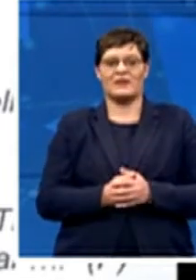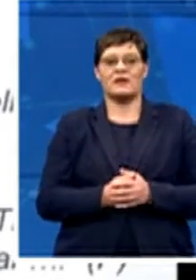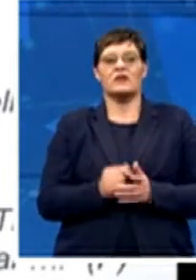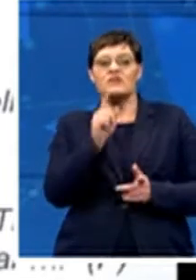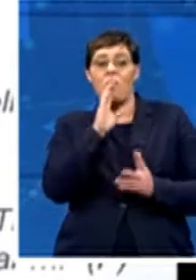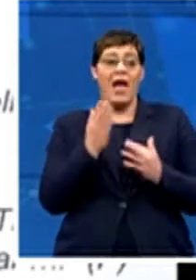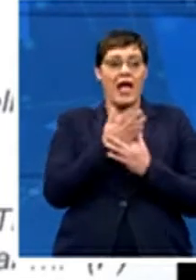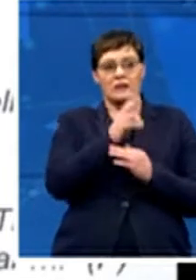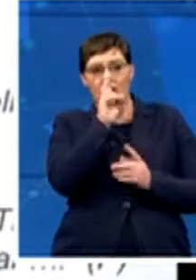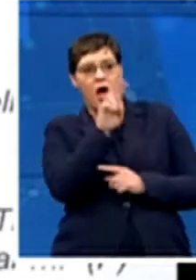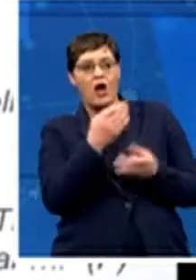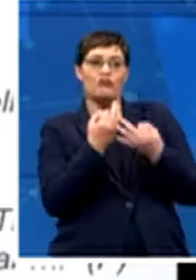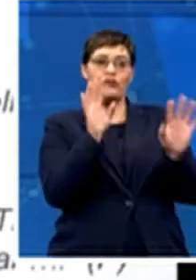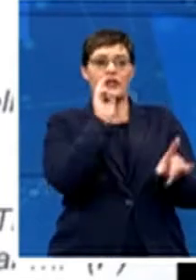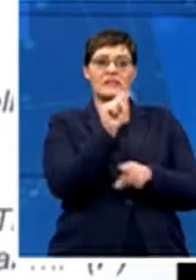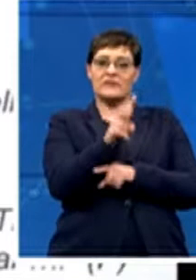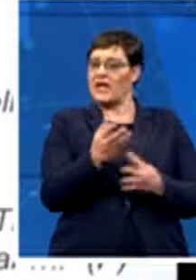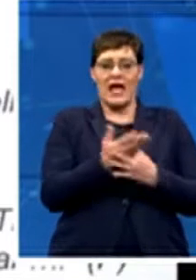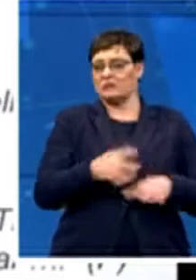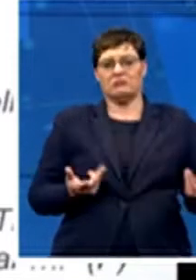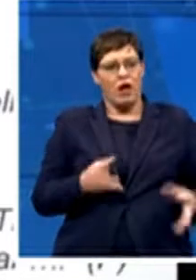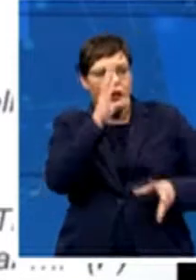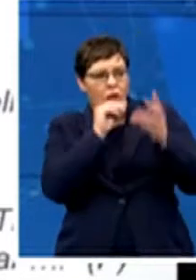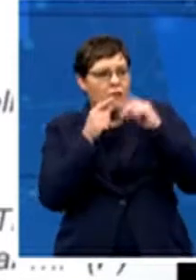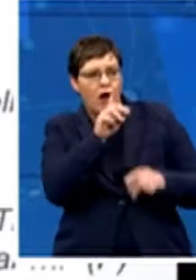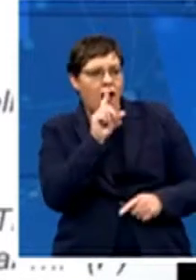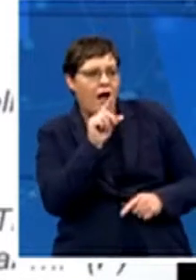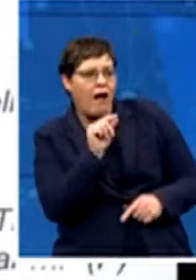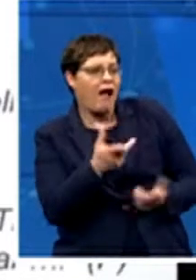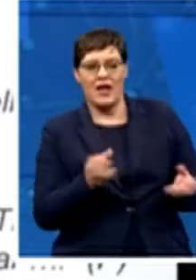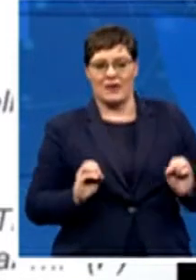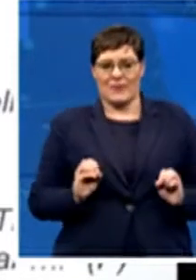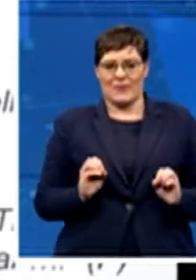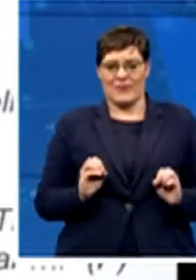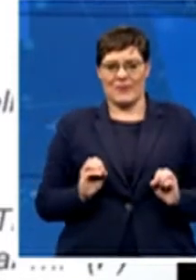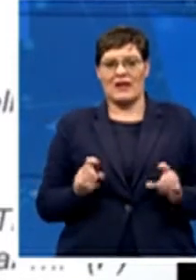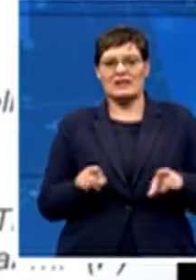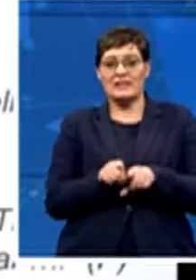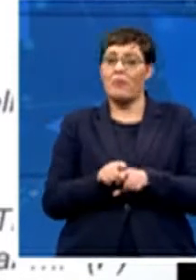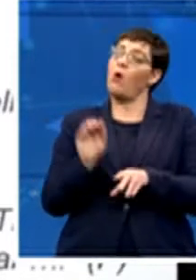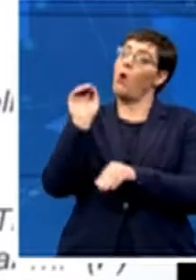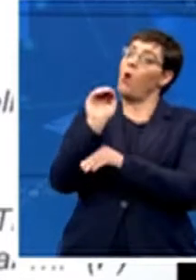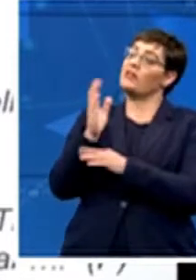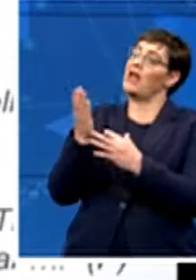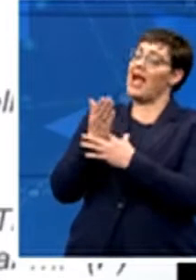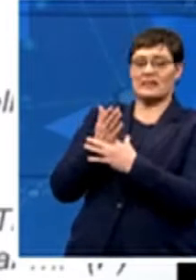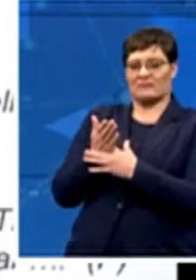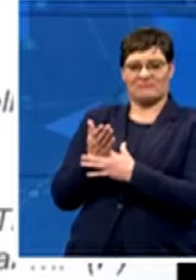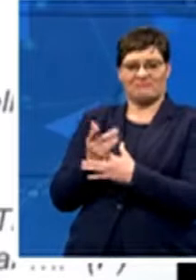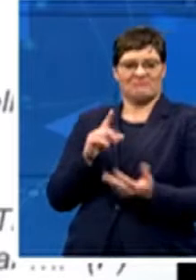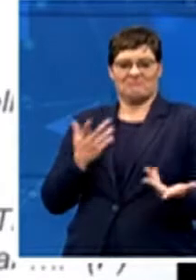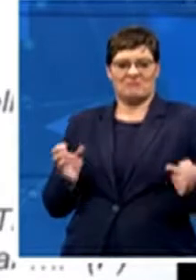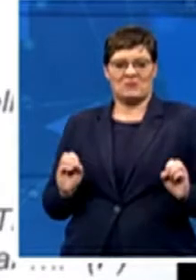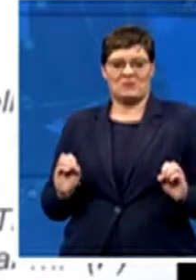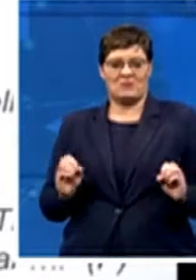game and learn about the game. And even for some players, obviously, access to even having televisions was an issue. So